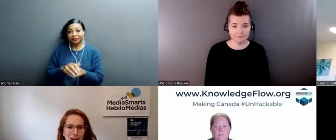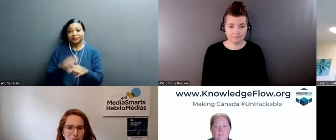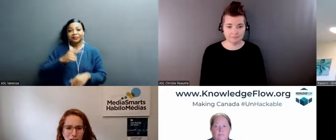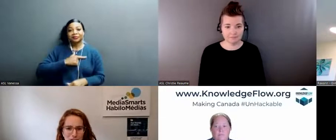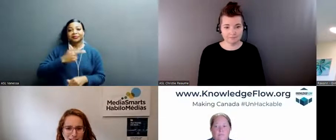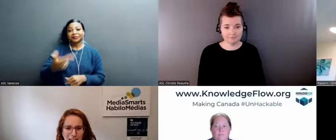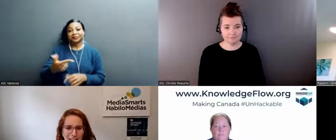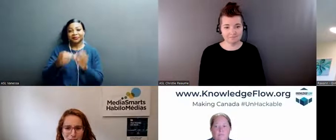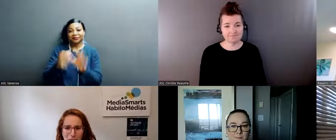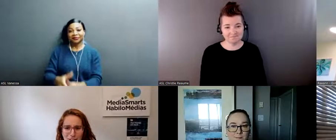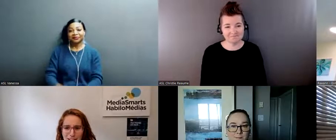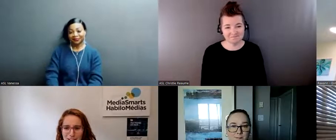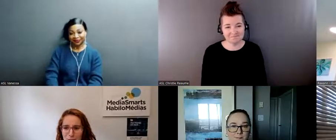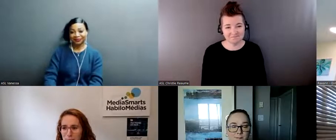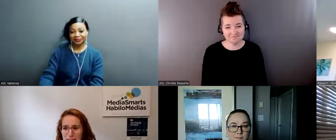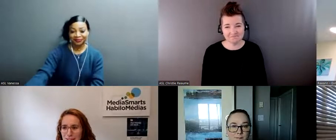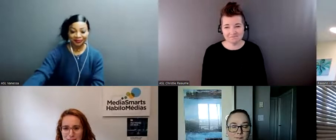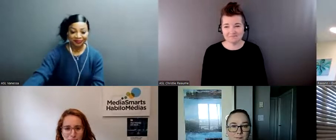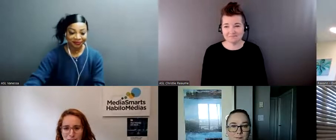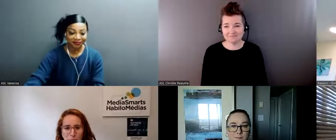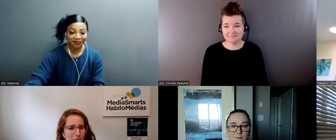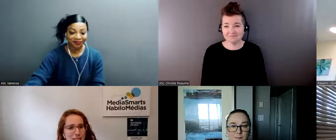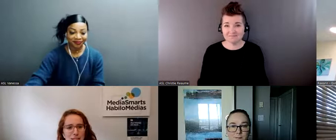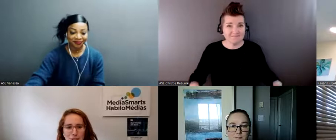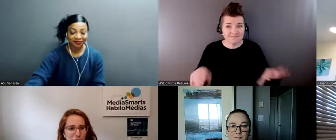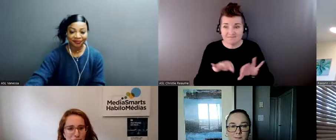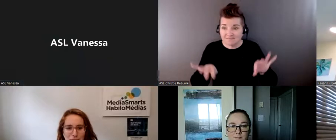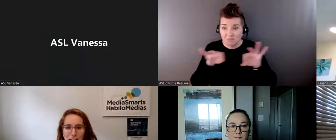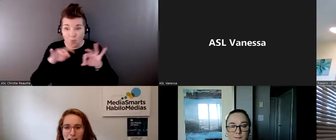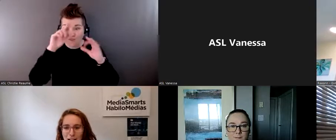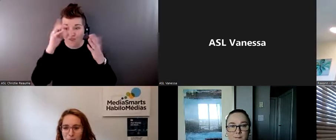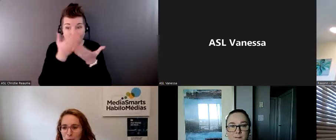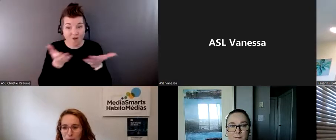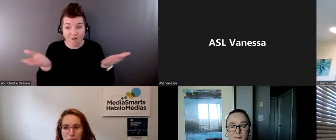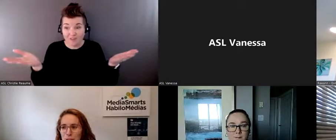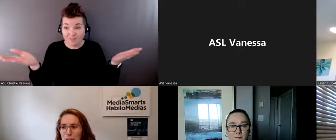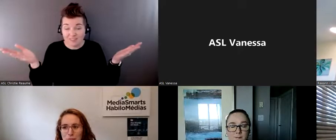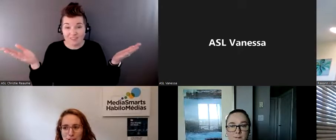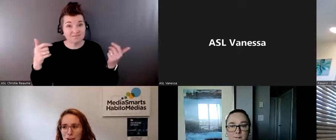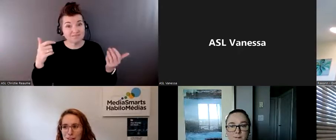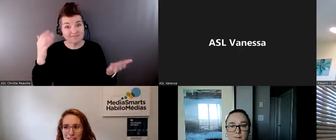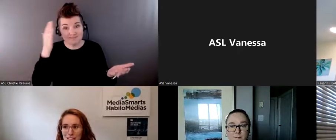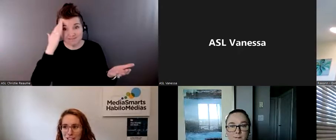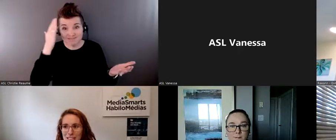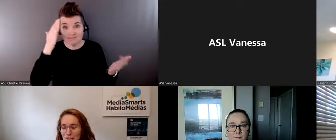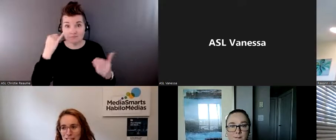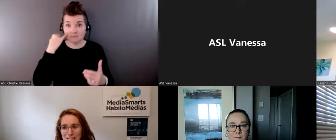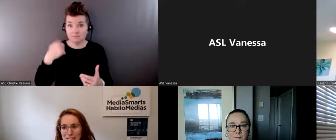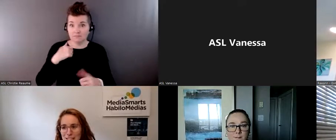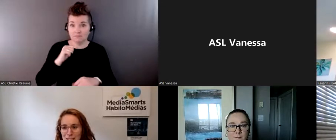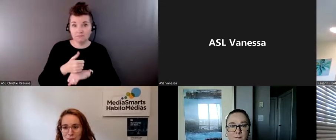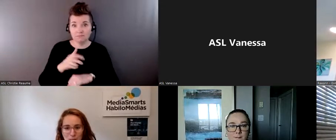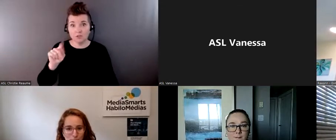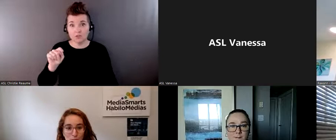us. mean, I am often like, you know, I'll get, you know, an update on some kind of privacy or security. I know when we put two factor authentication and different